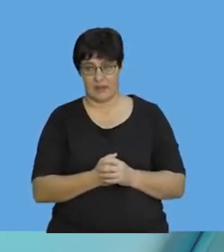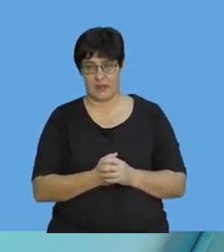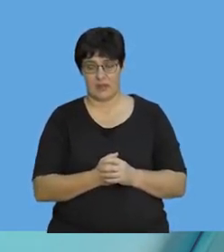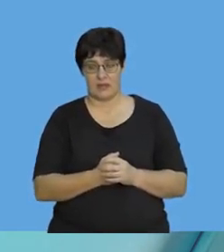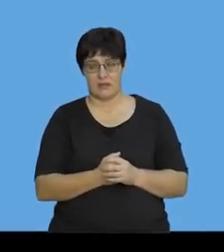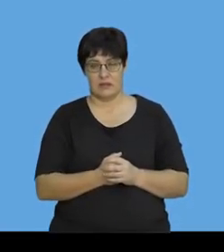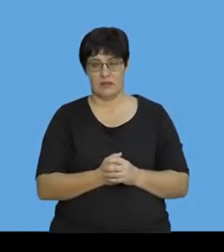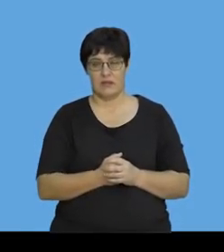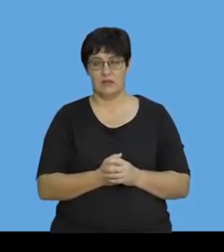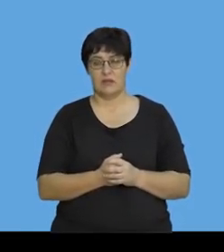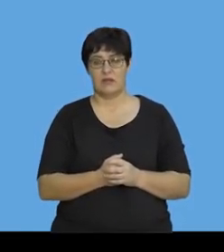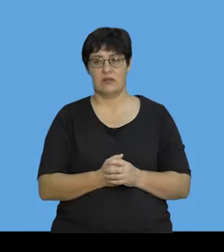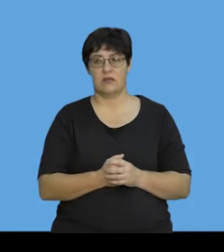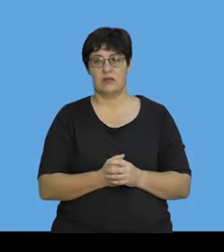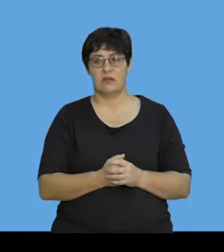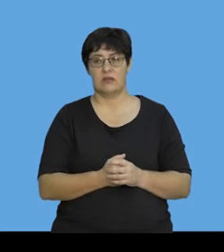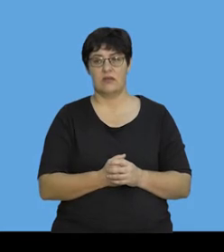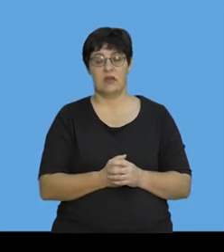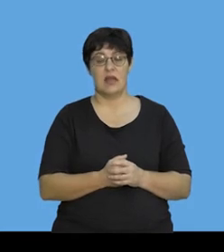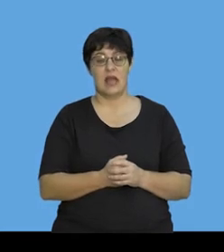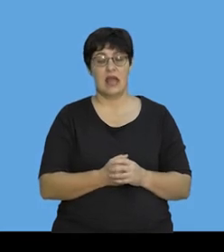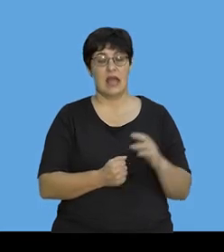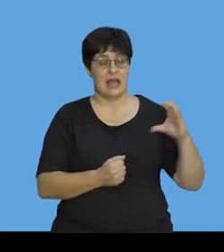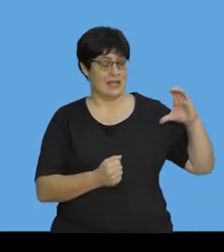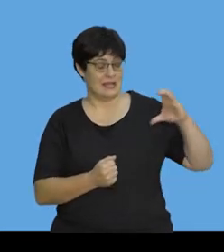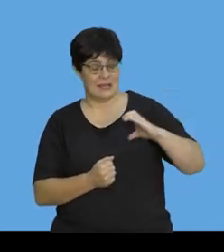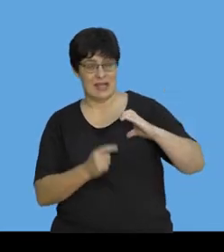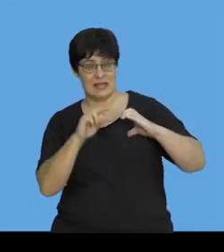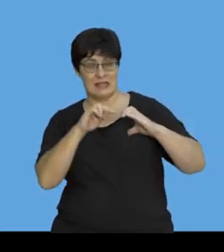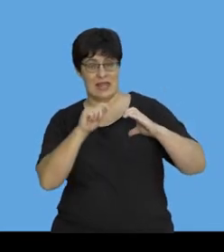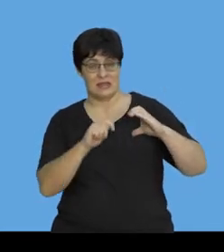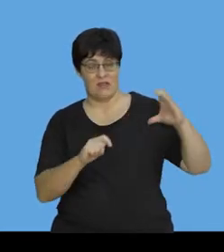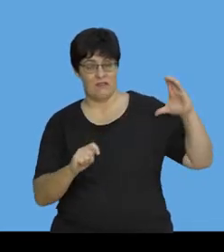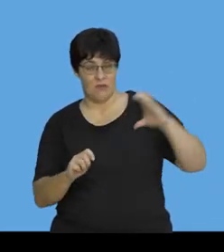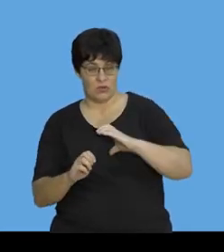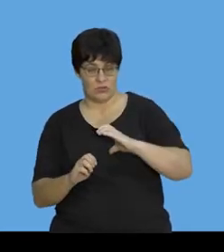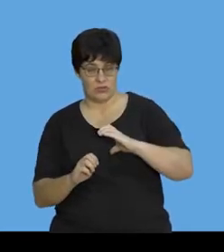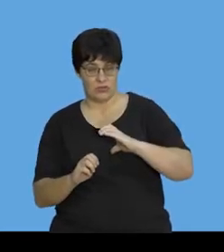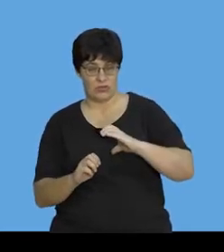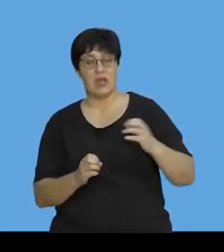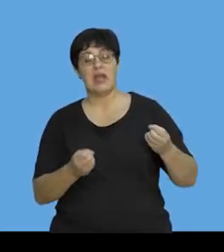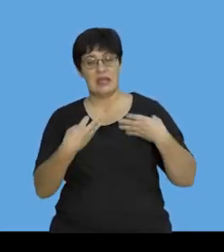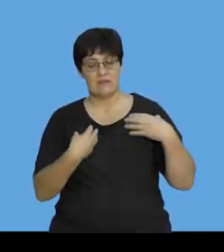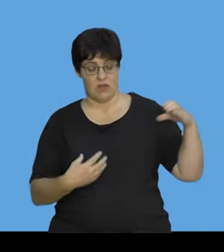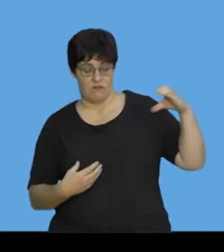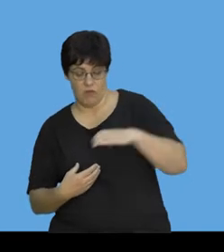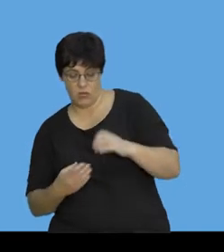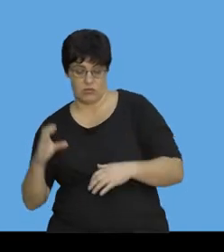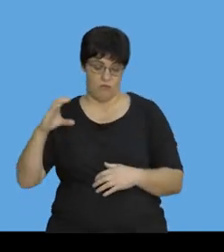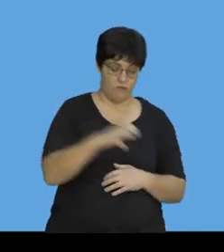This also means for me that this net force gives me the direction.